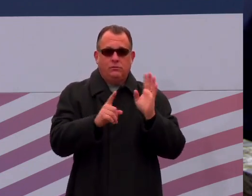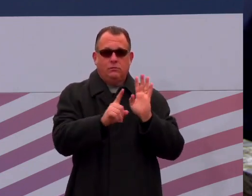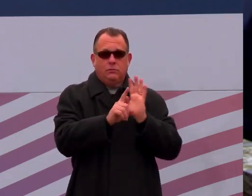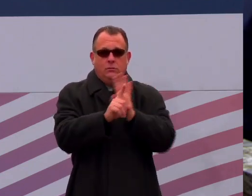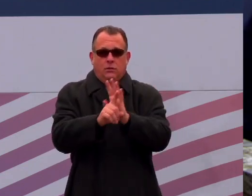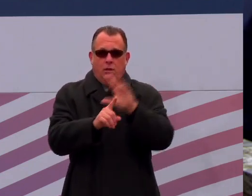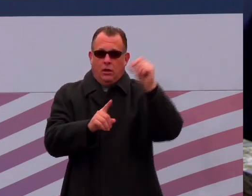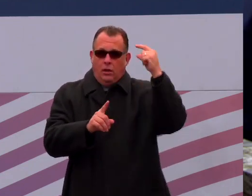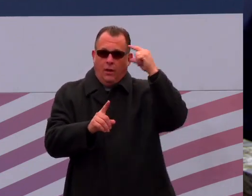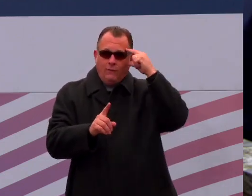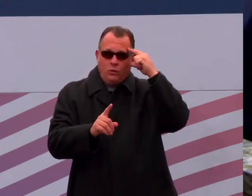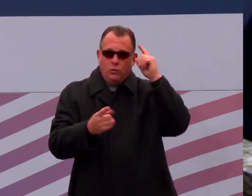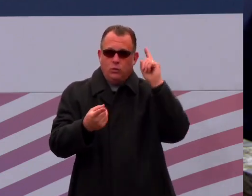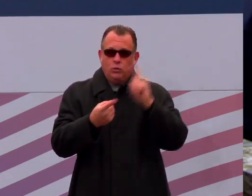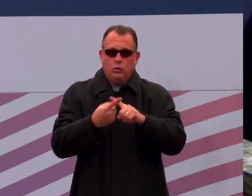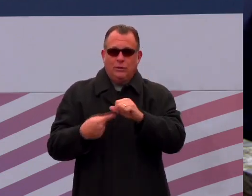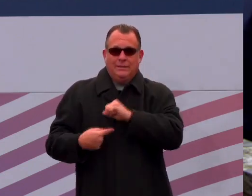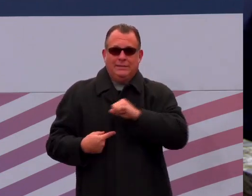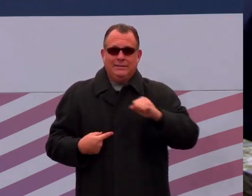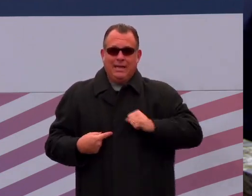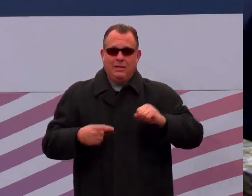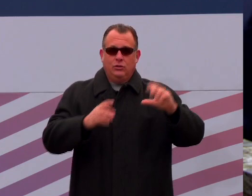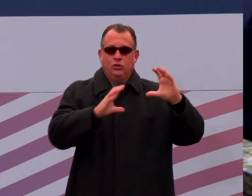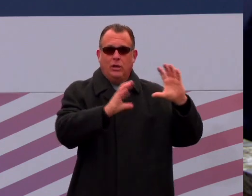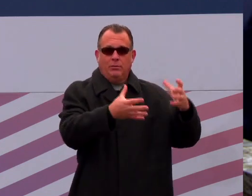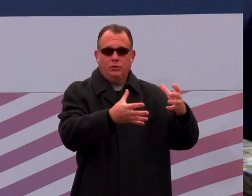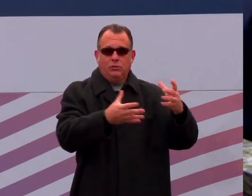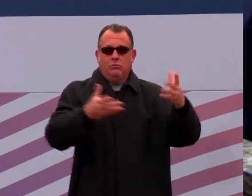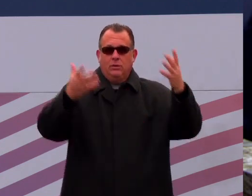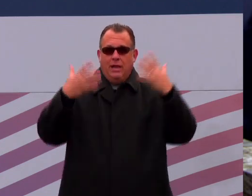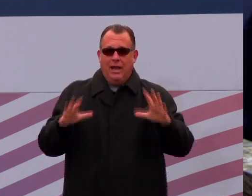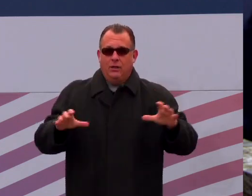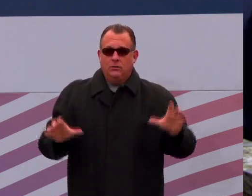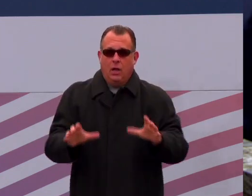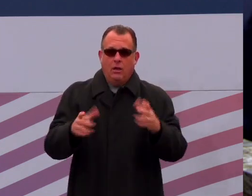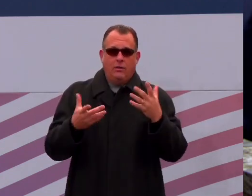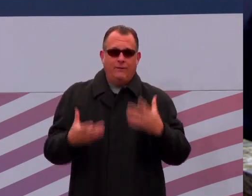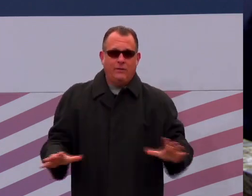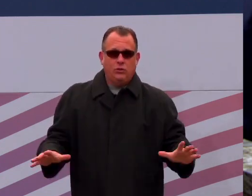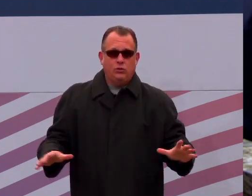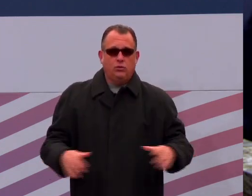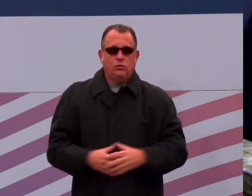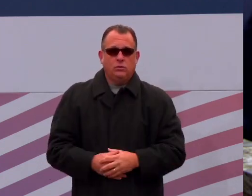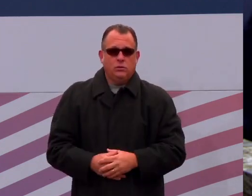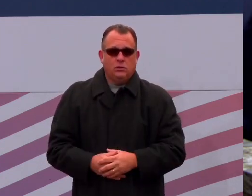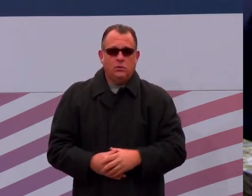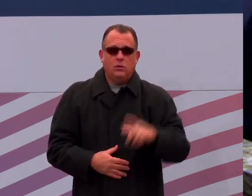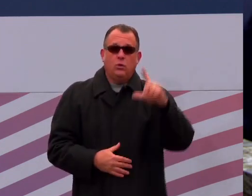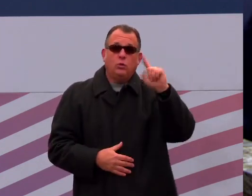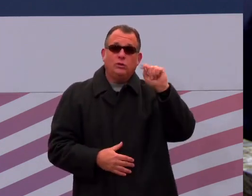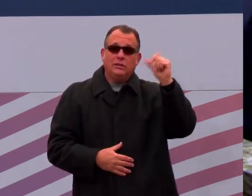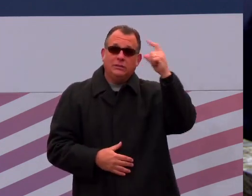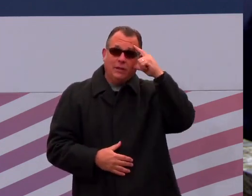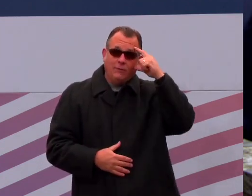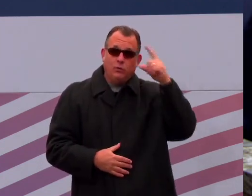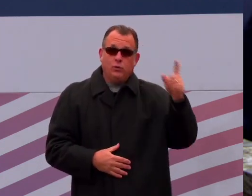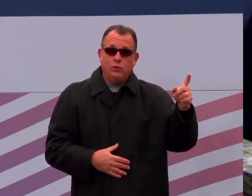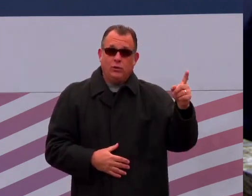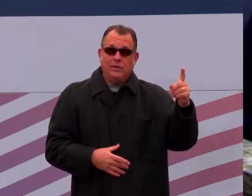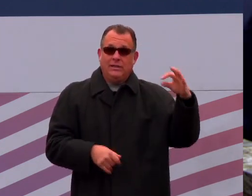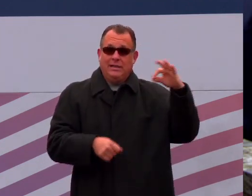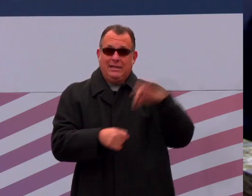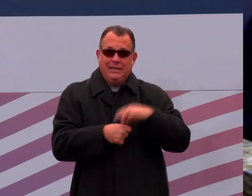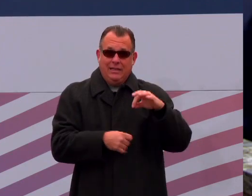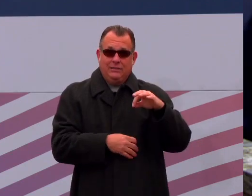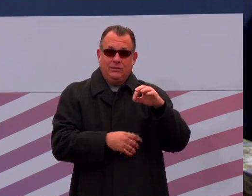his party to the Senate chamber has performed its duty. The Lieutenant Governor-elect, Austin Davis, is present